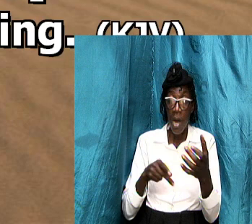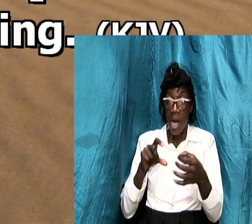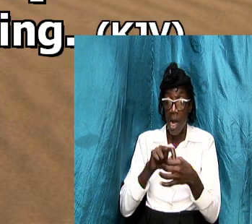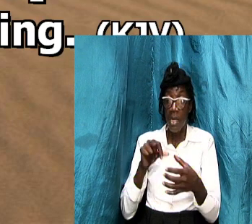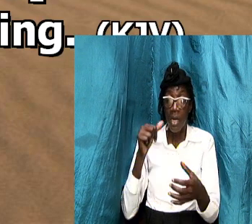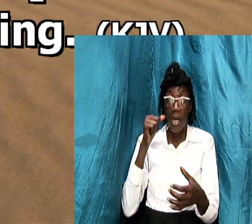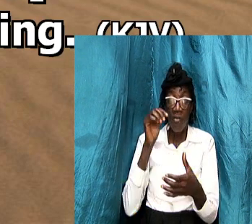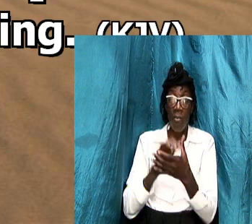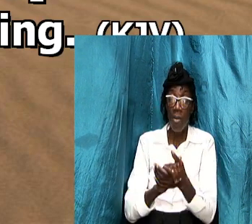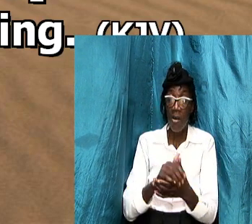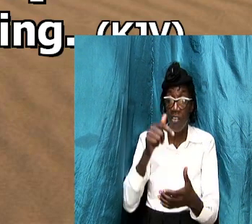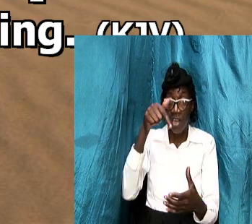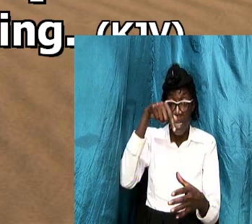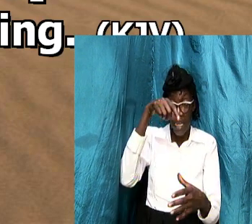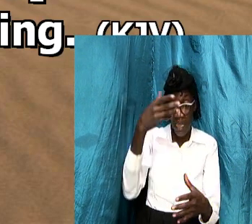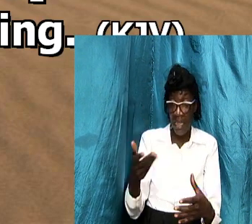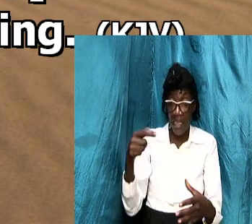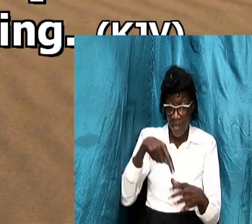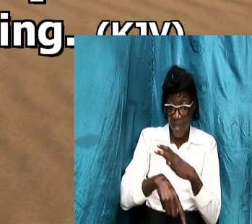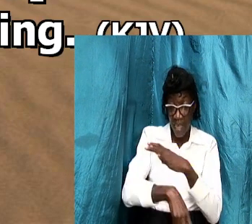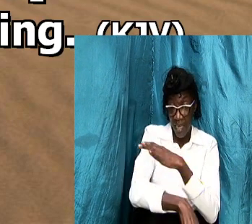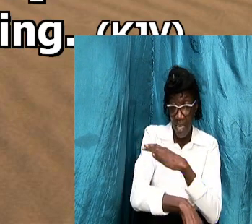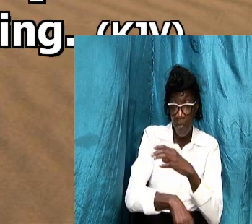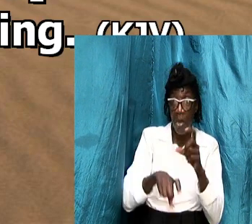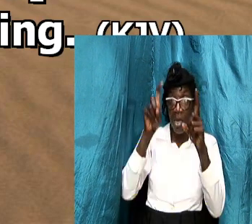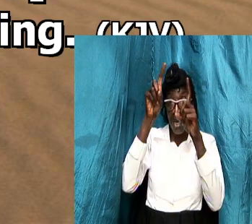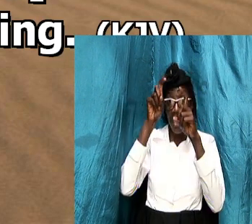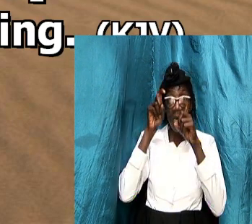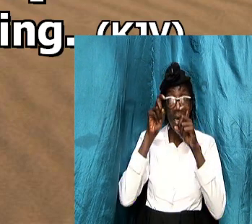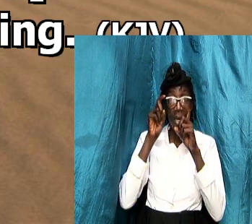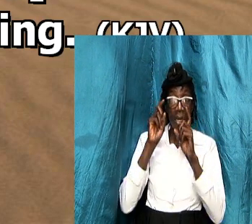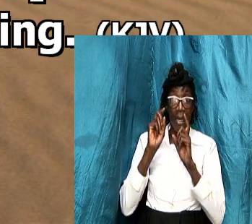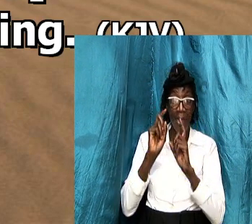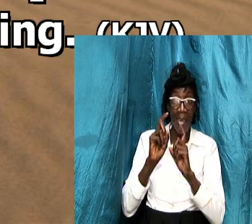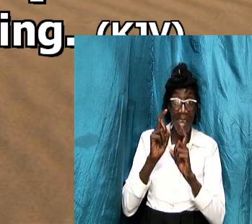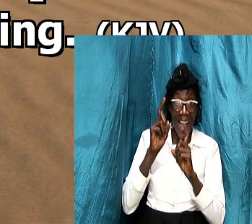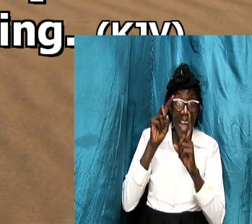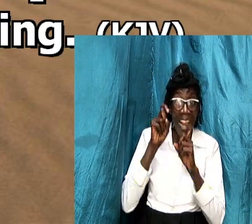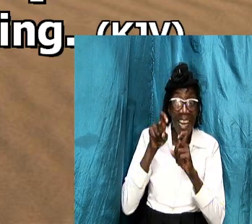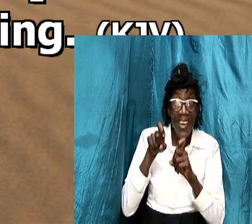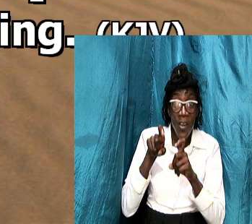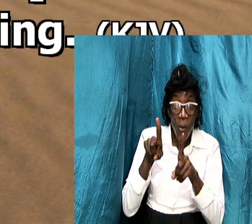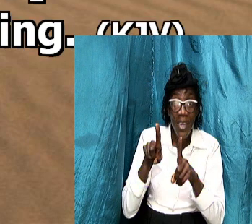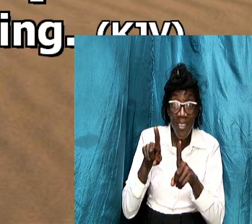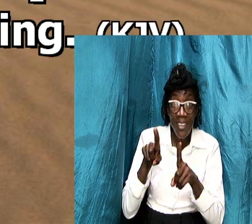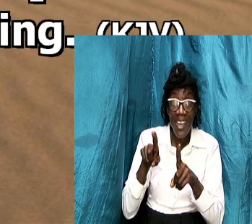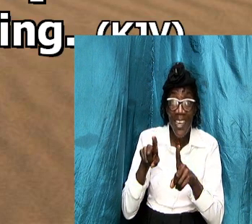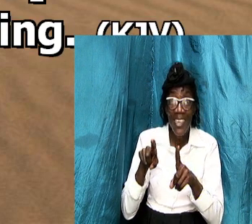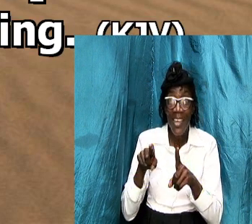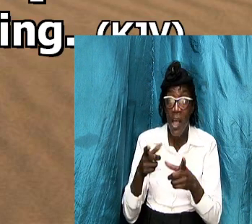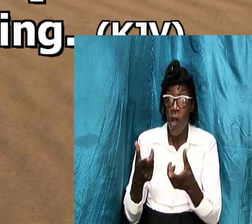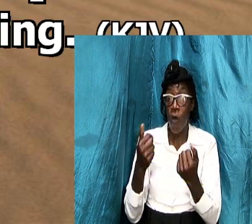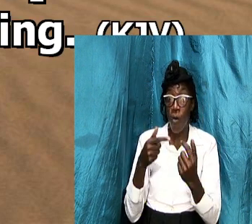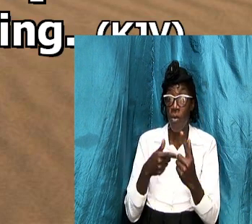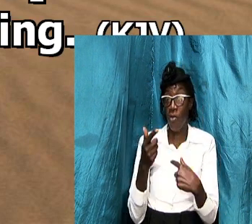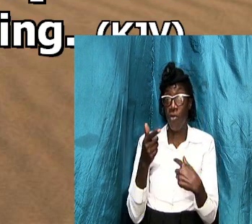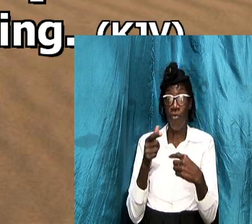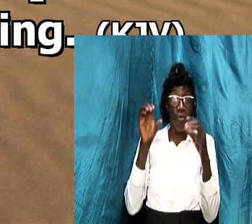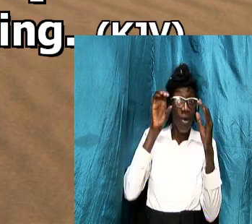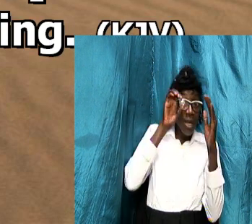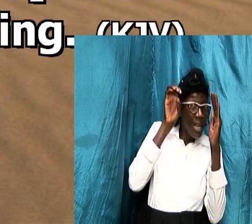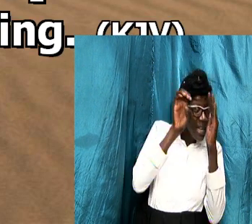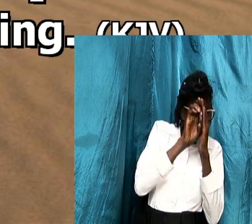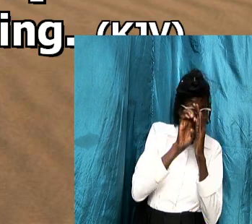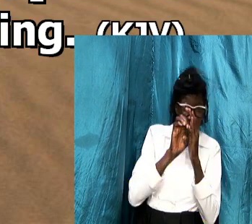and the questions i can see them coming through the camera already but i i am married to him and and he